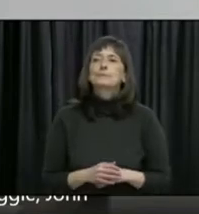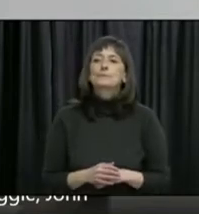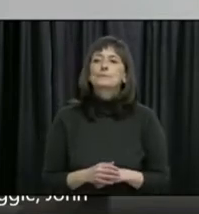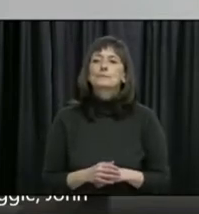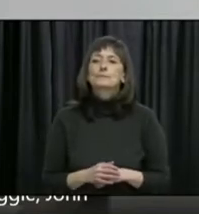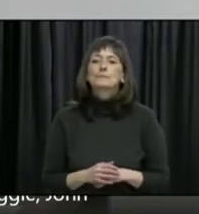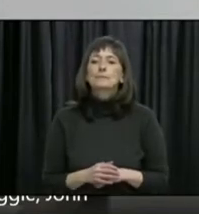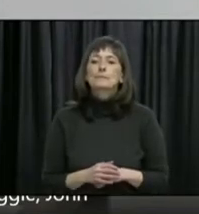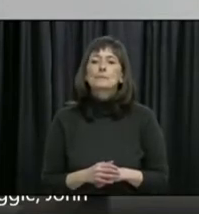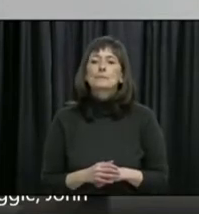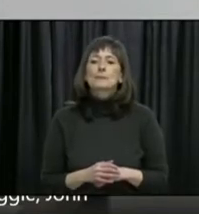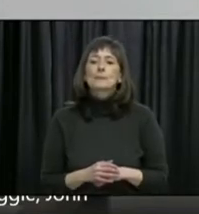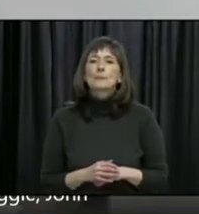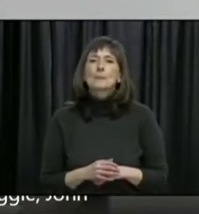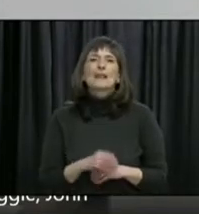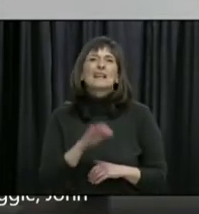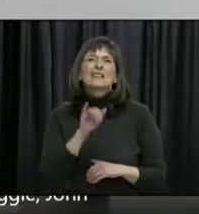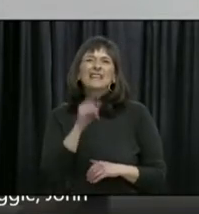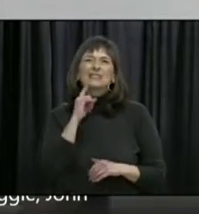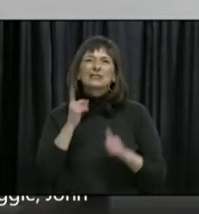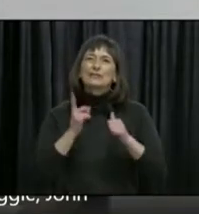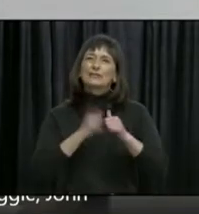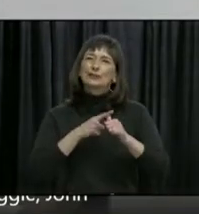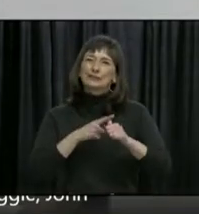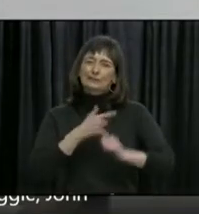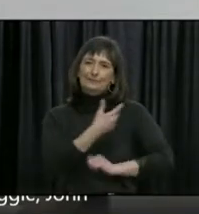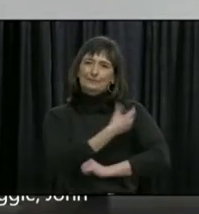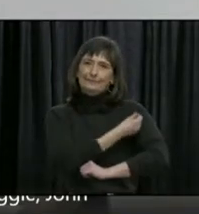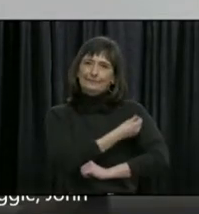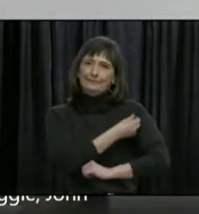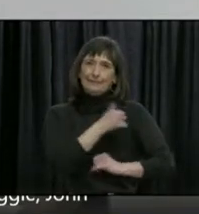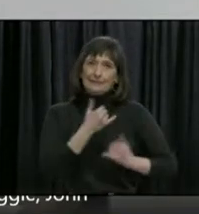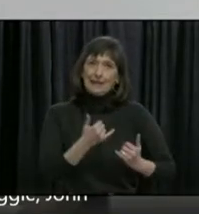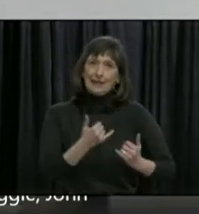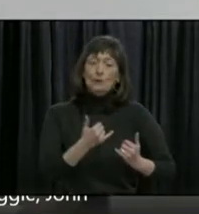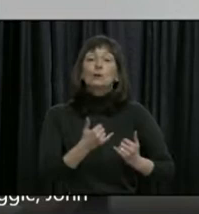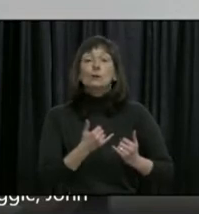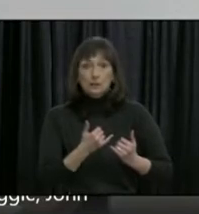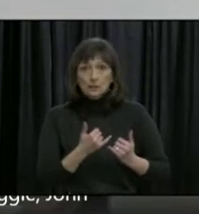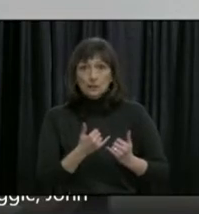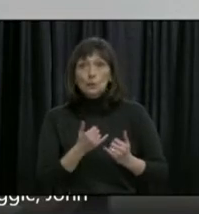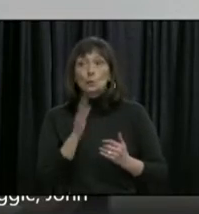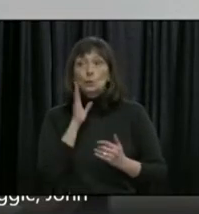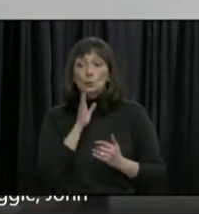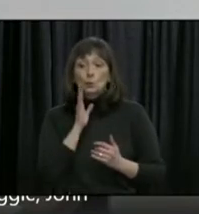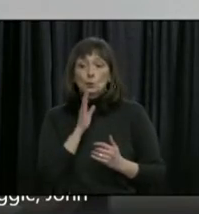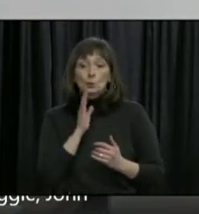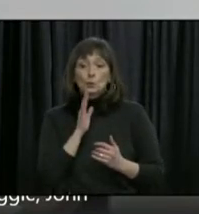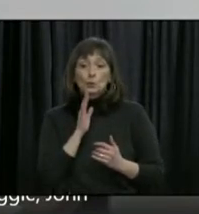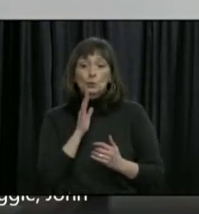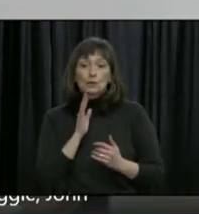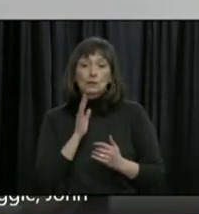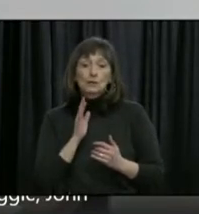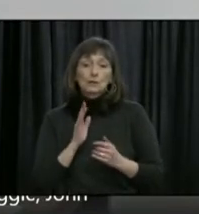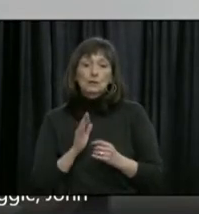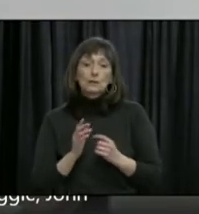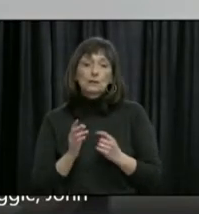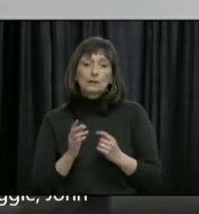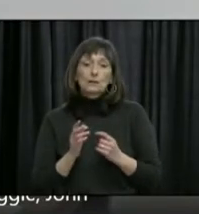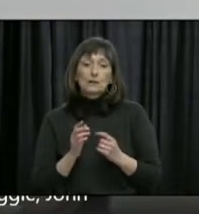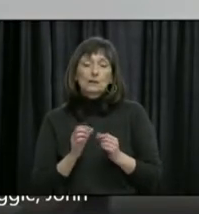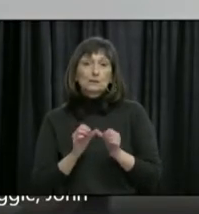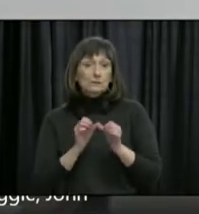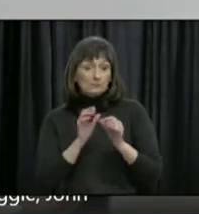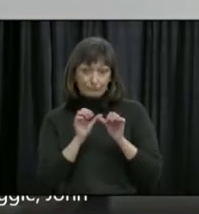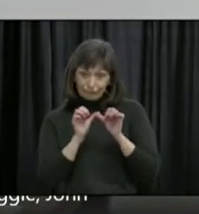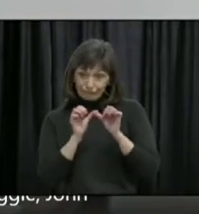Those of grade six that would have had their first injection will be covered from a vaccination point of view until their